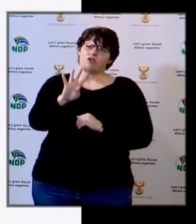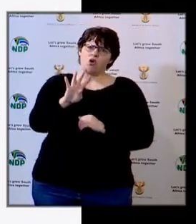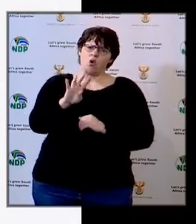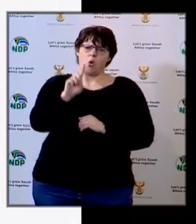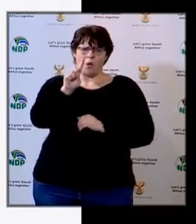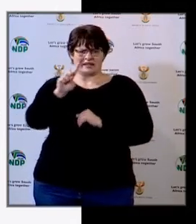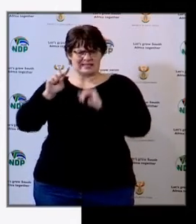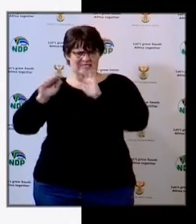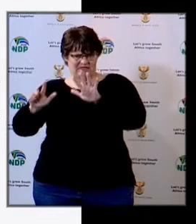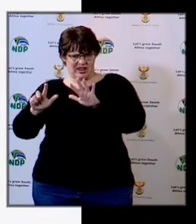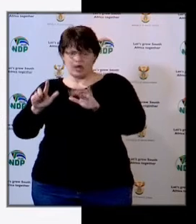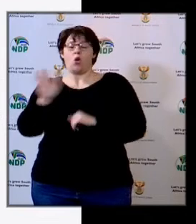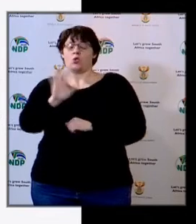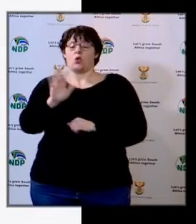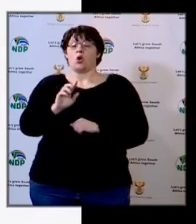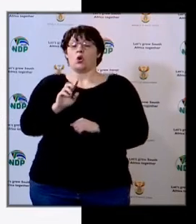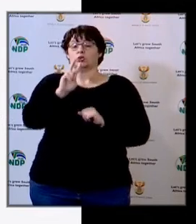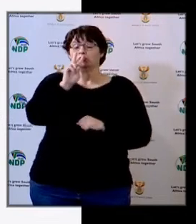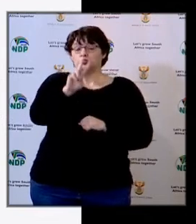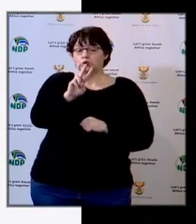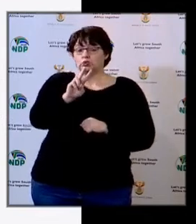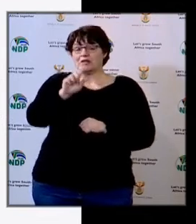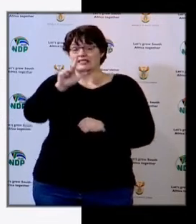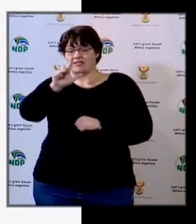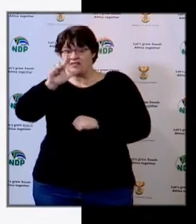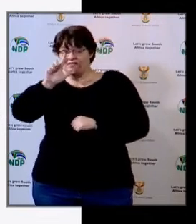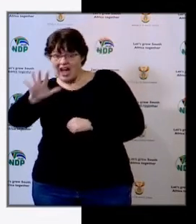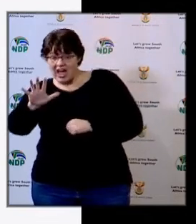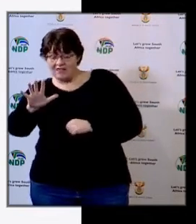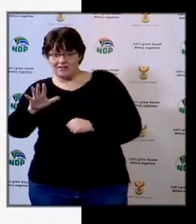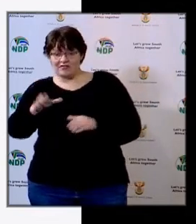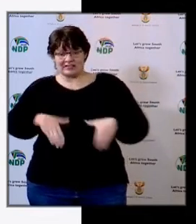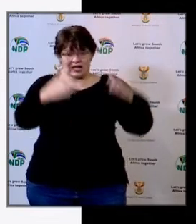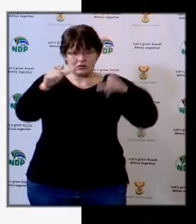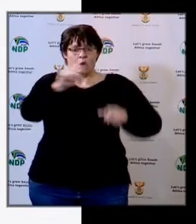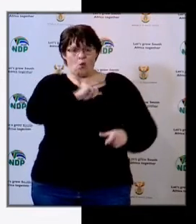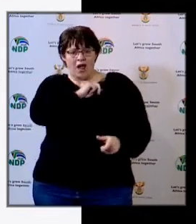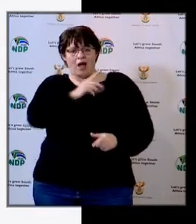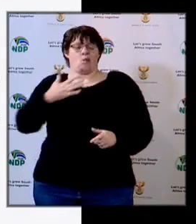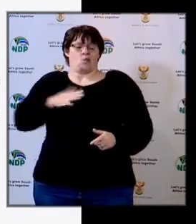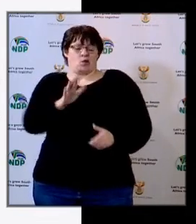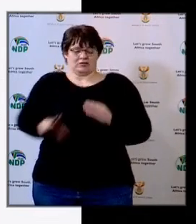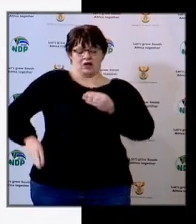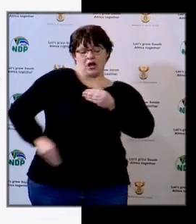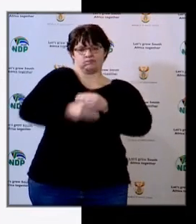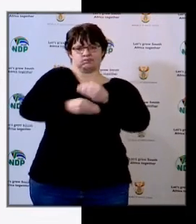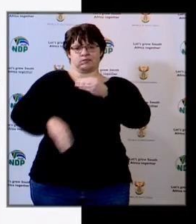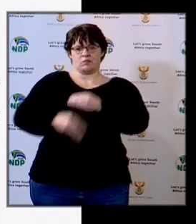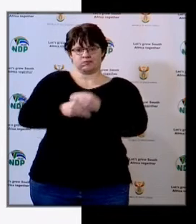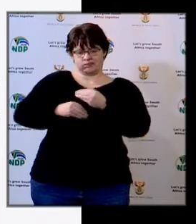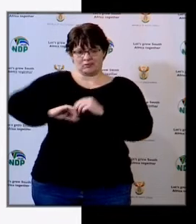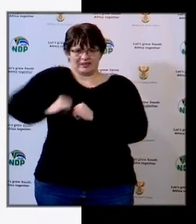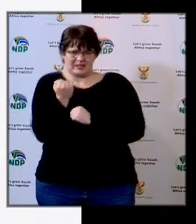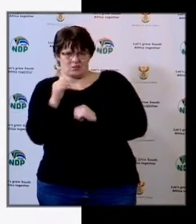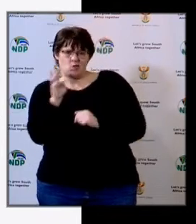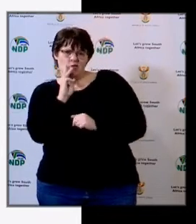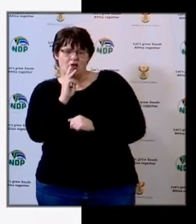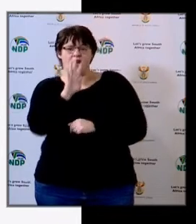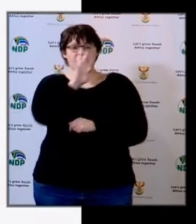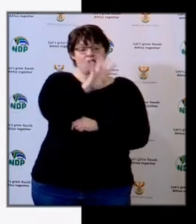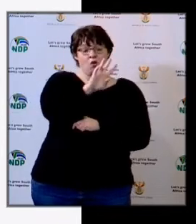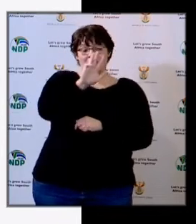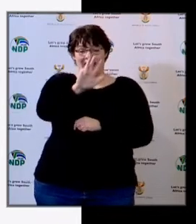475 tanks, mainly to augment their storage capacity. A total of